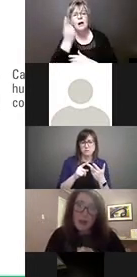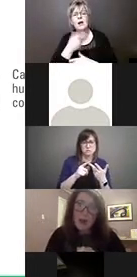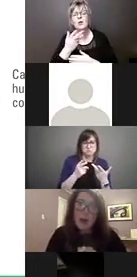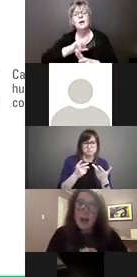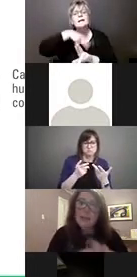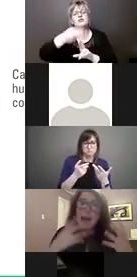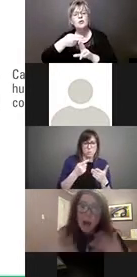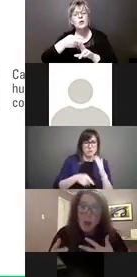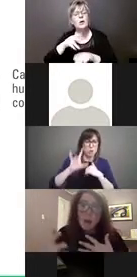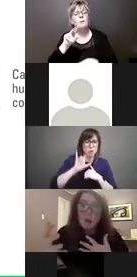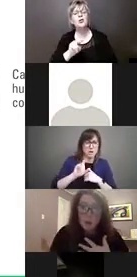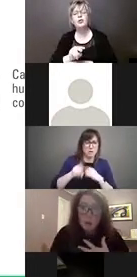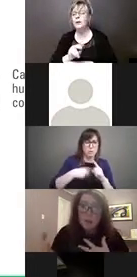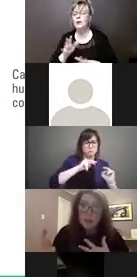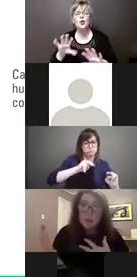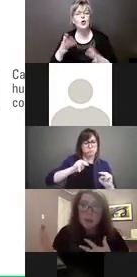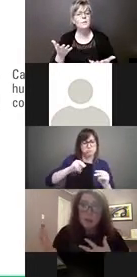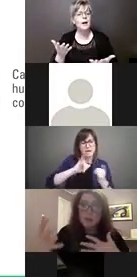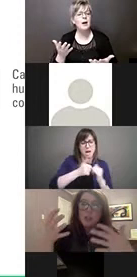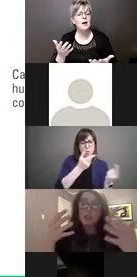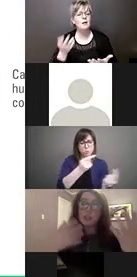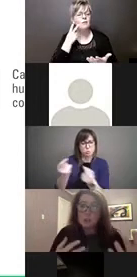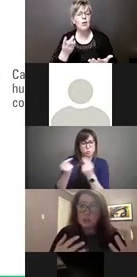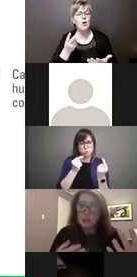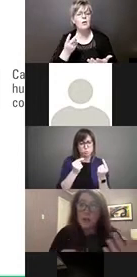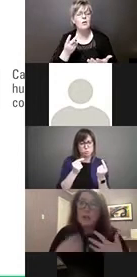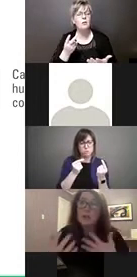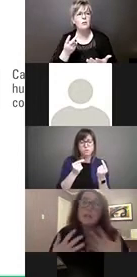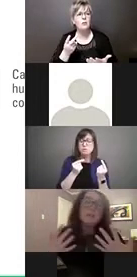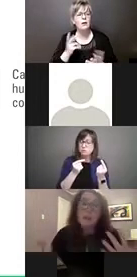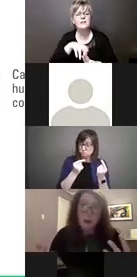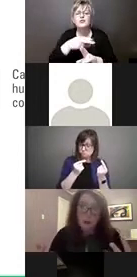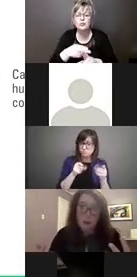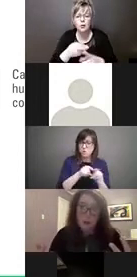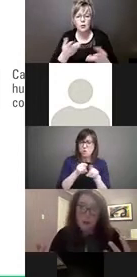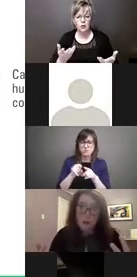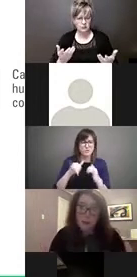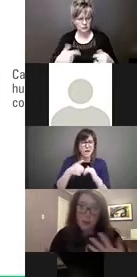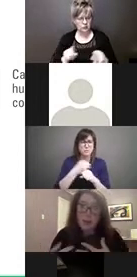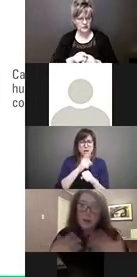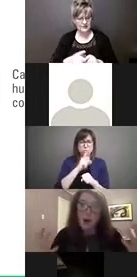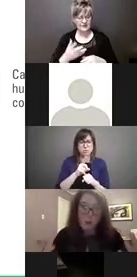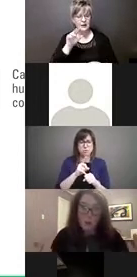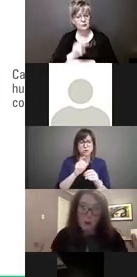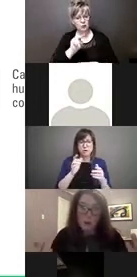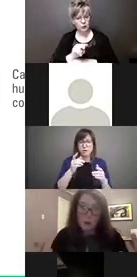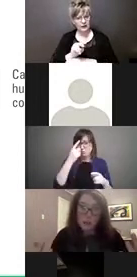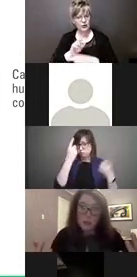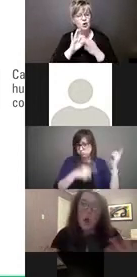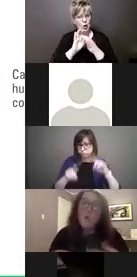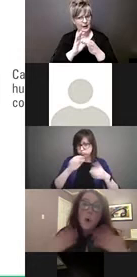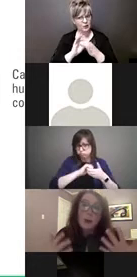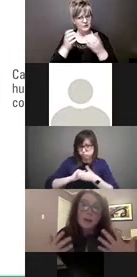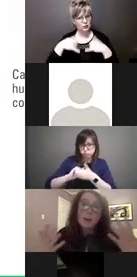be? And how are we going to ensure that this is an ongoing collaboration and an ongoing partnership?